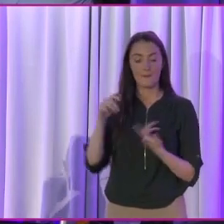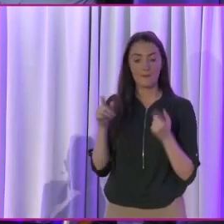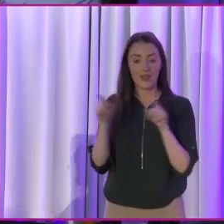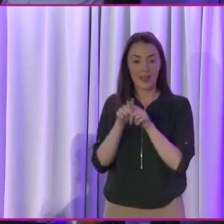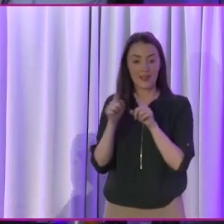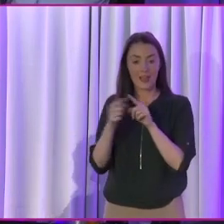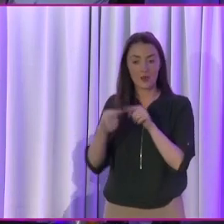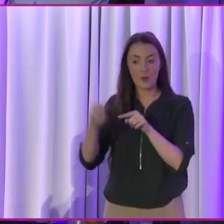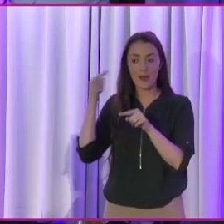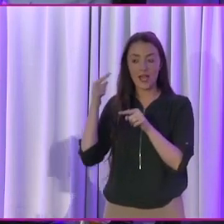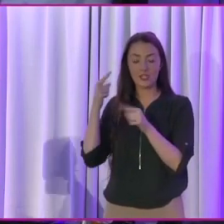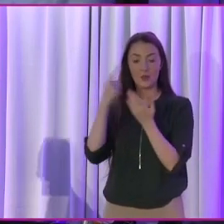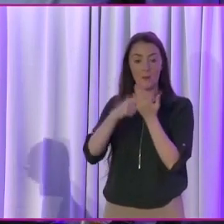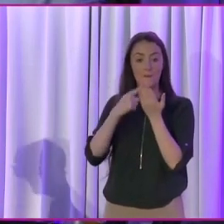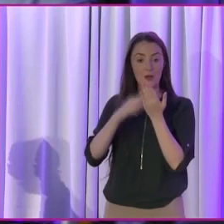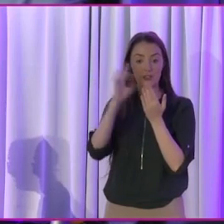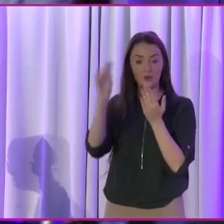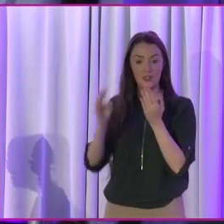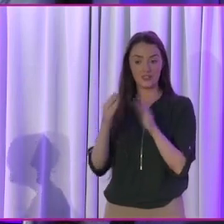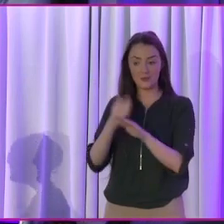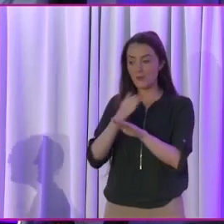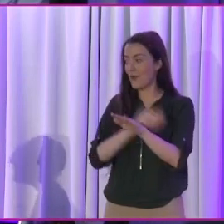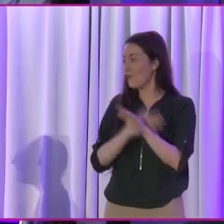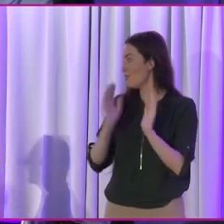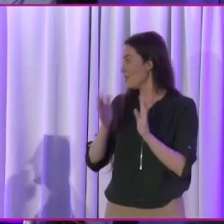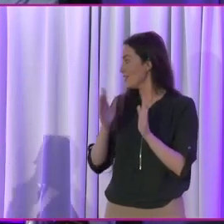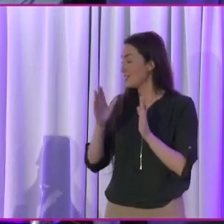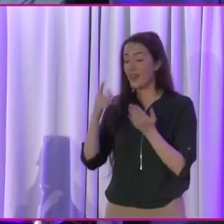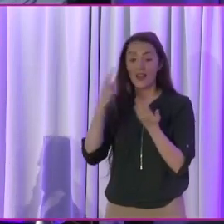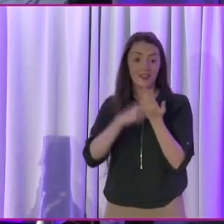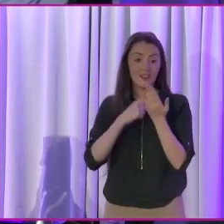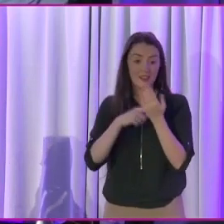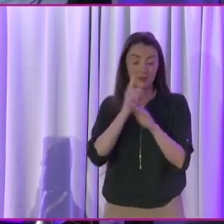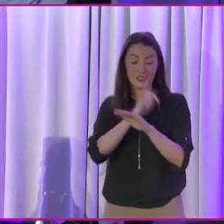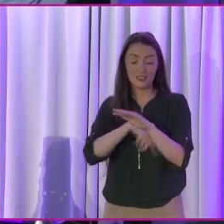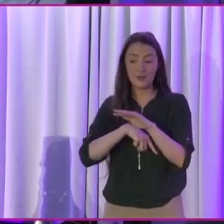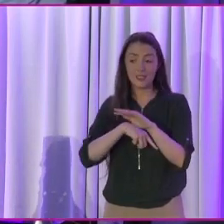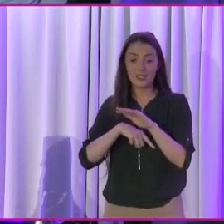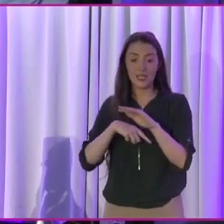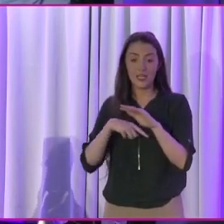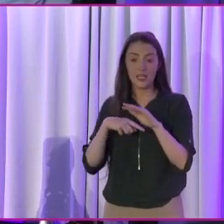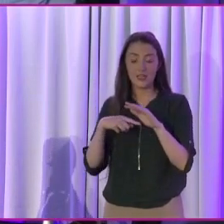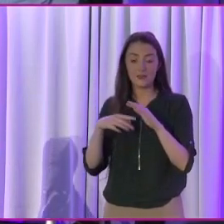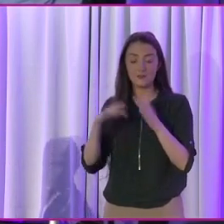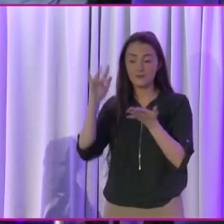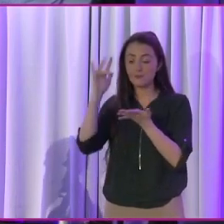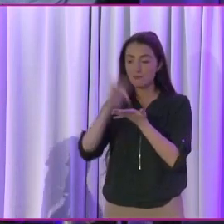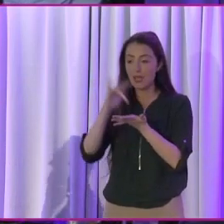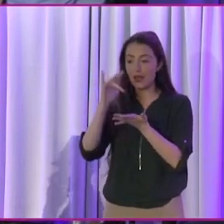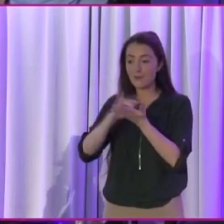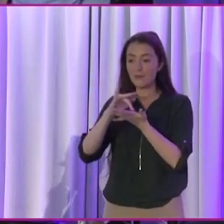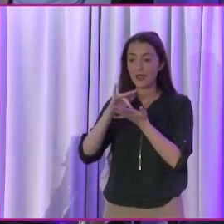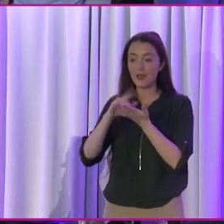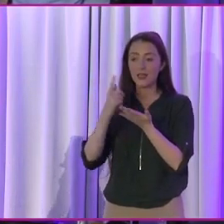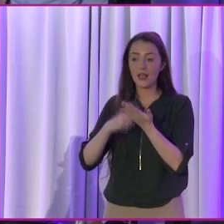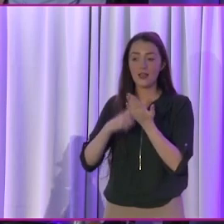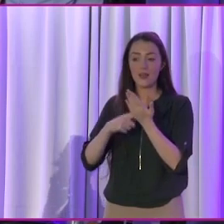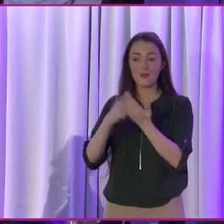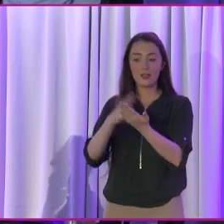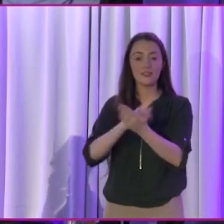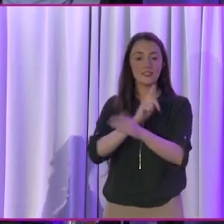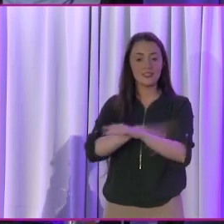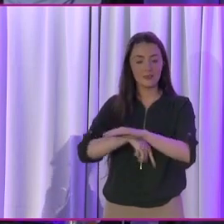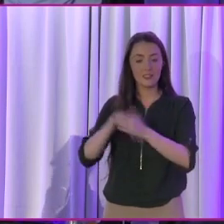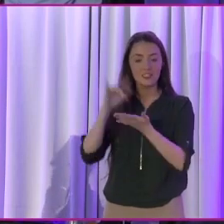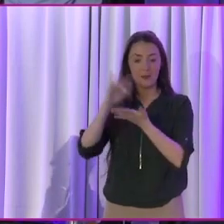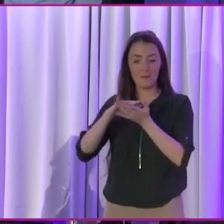to you again, know about the policy question before we finish. Sorry, disability are the main section within the party that would push